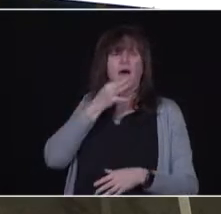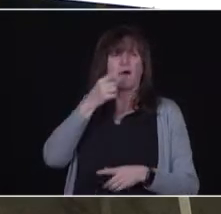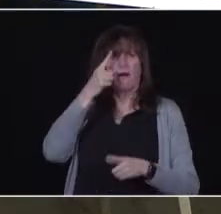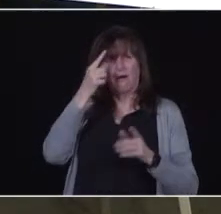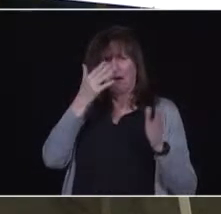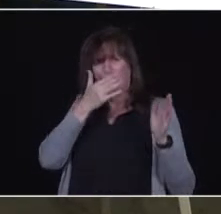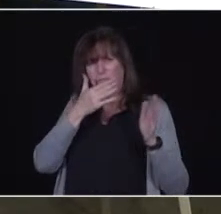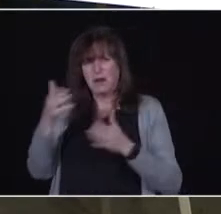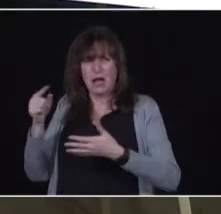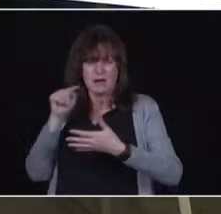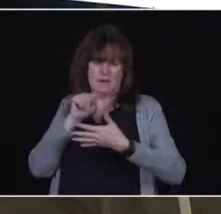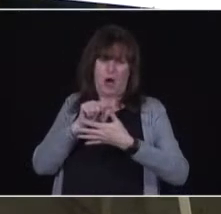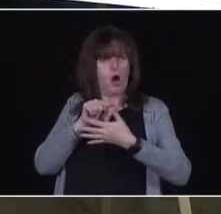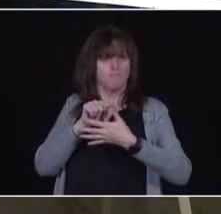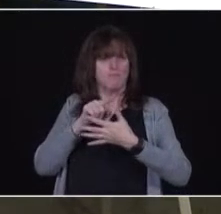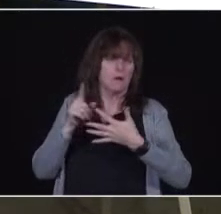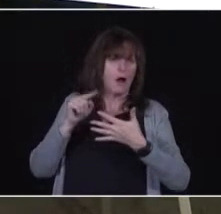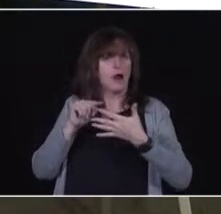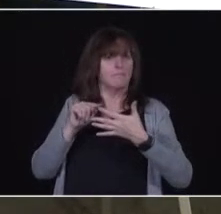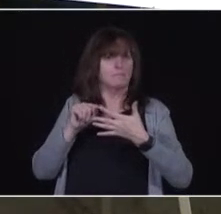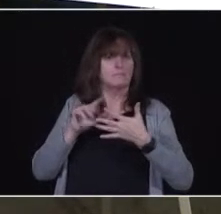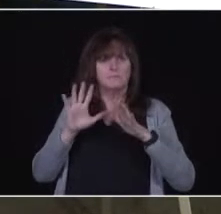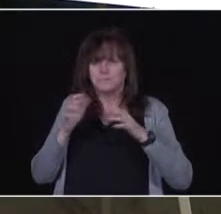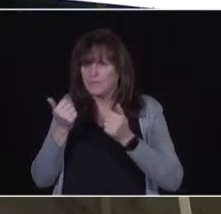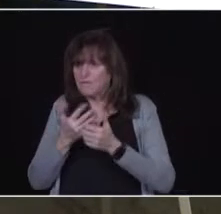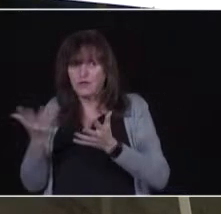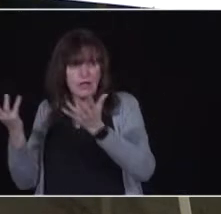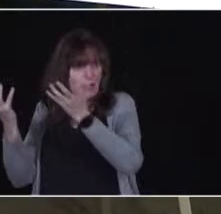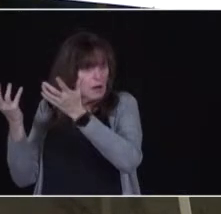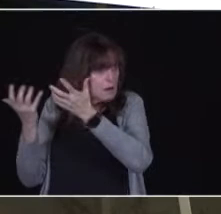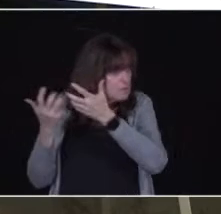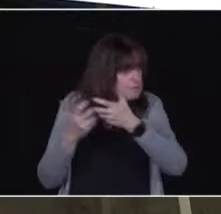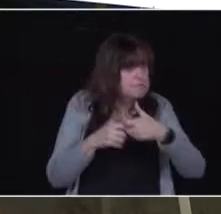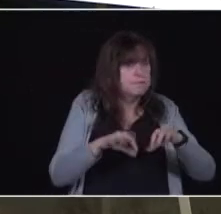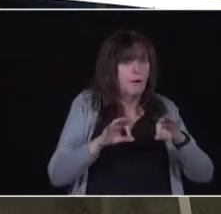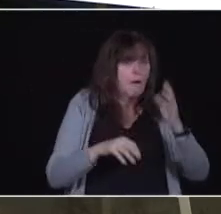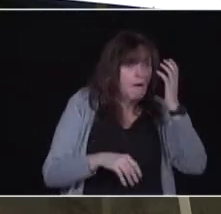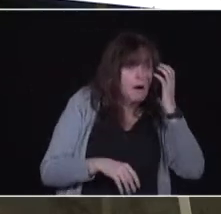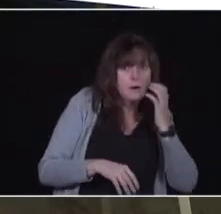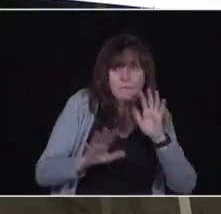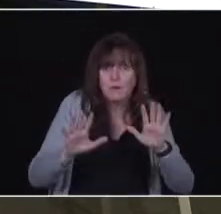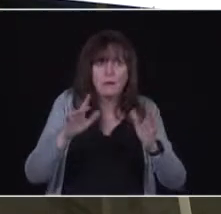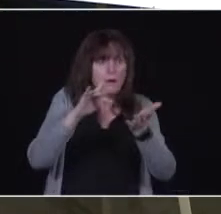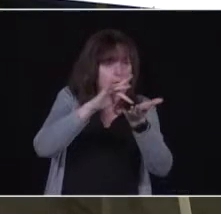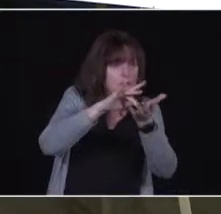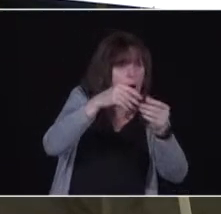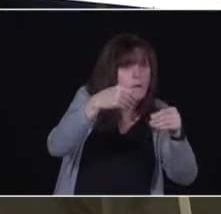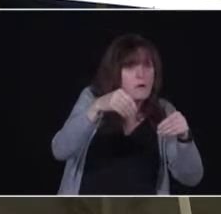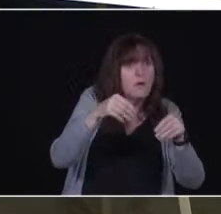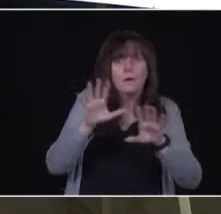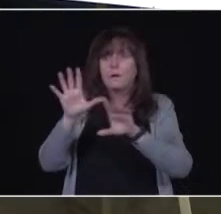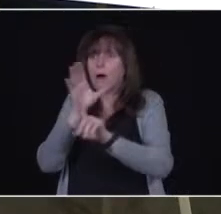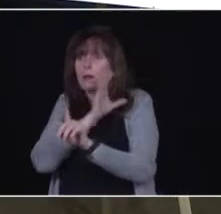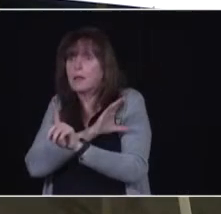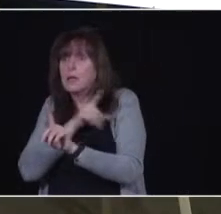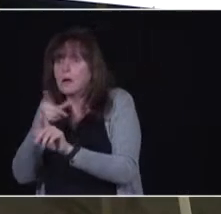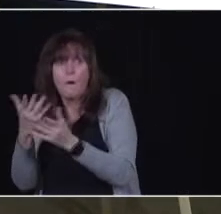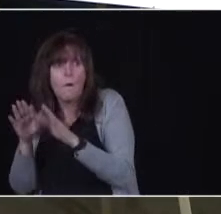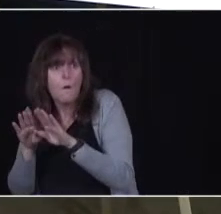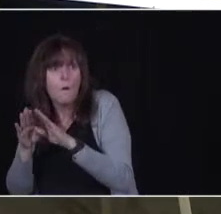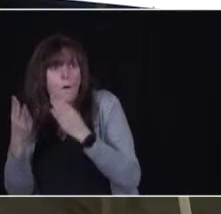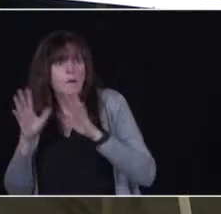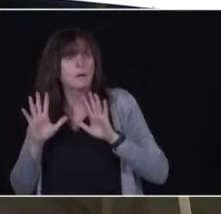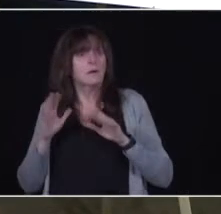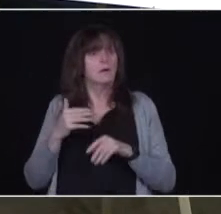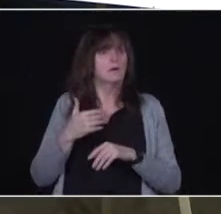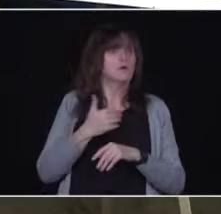when all the systems are turned on, hospitals, pharmacies, their mass vaccination clinics, they have laid out nine mass vaccination clinics,